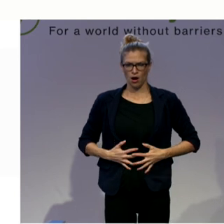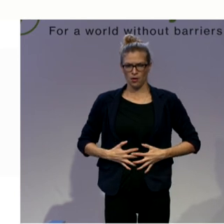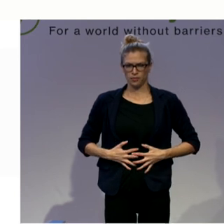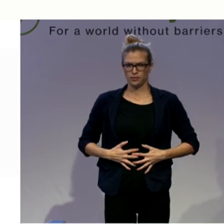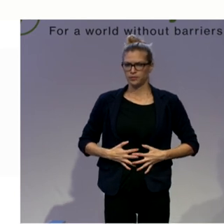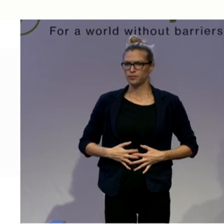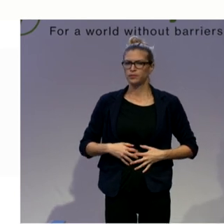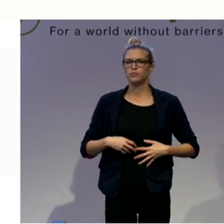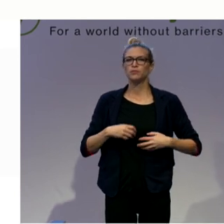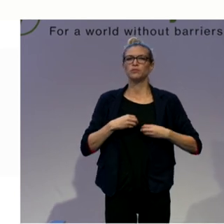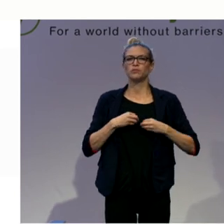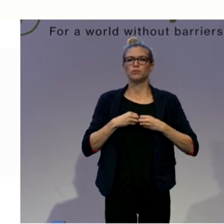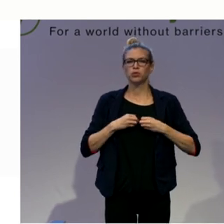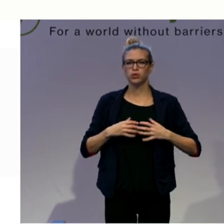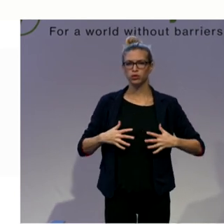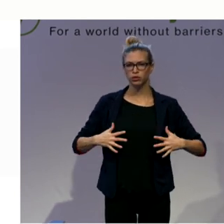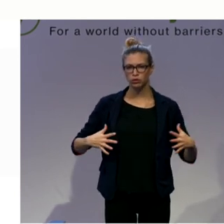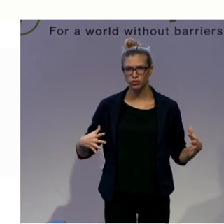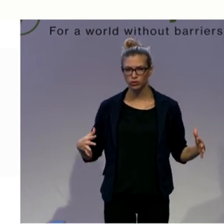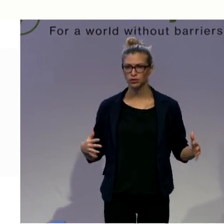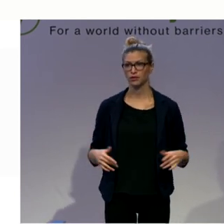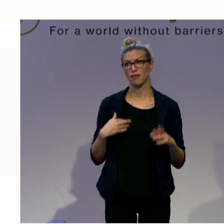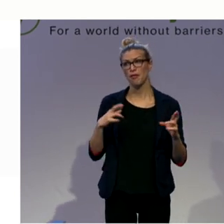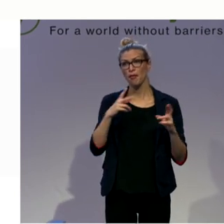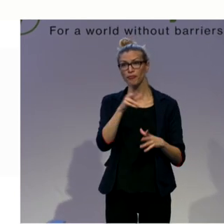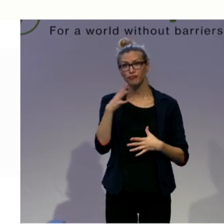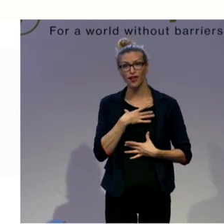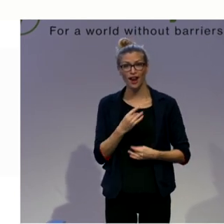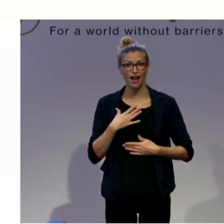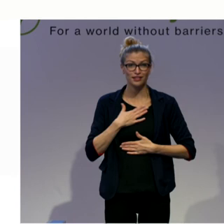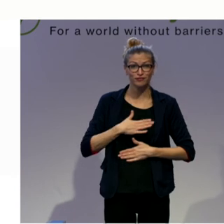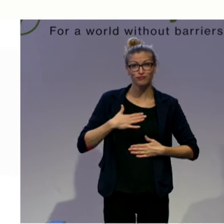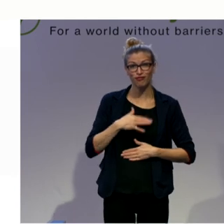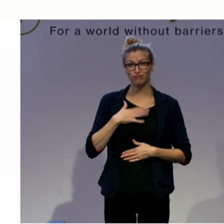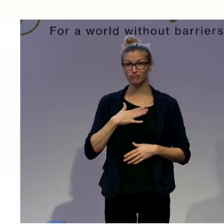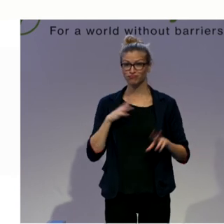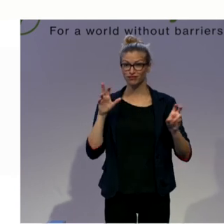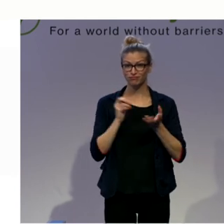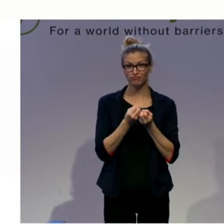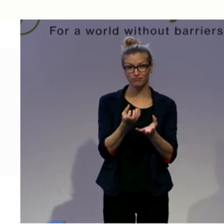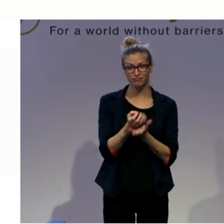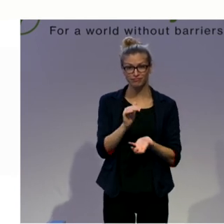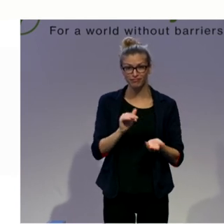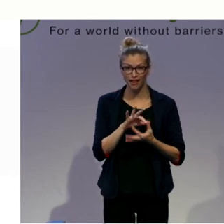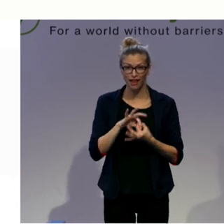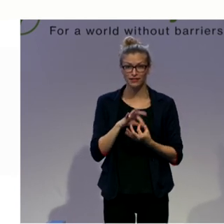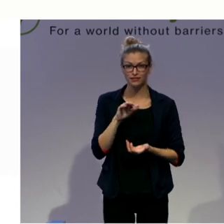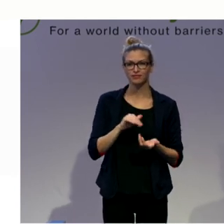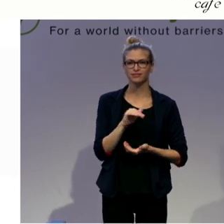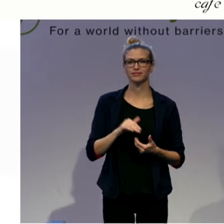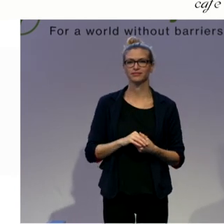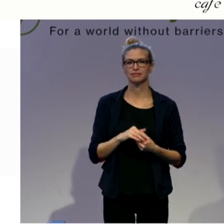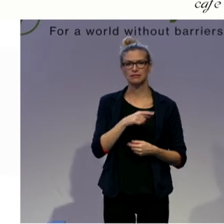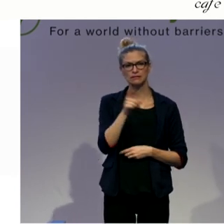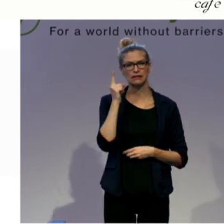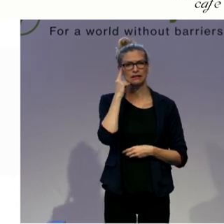hope you liked this Pilates workout. And just a few pictures and a few things about my